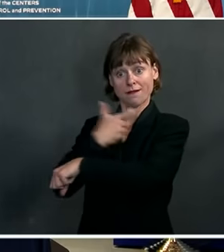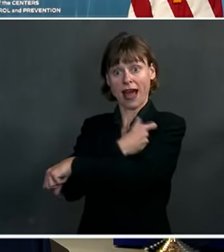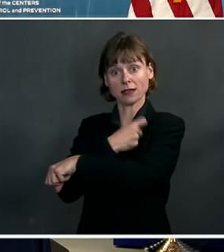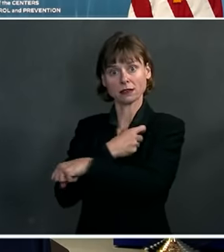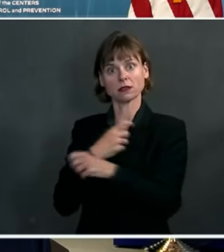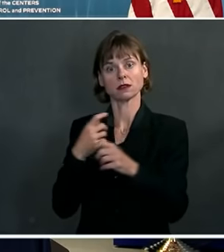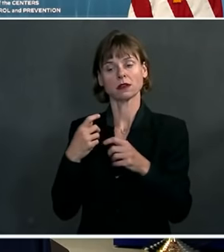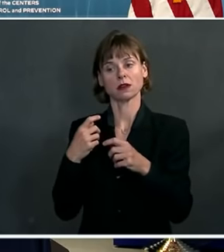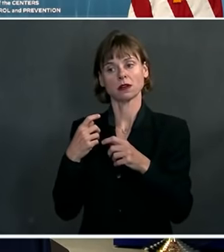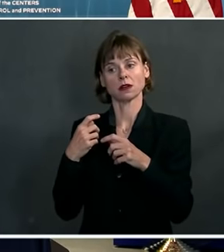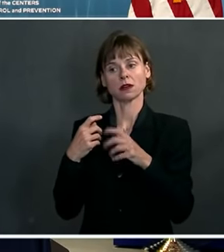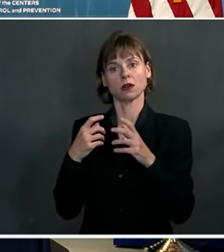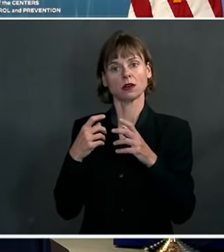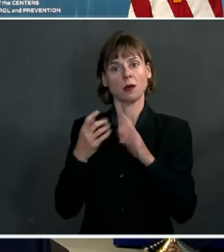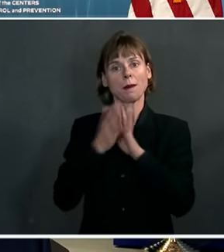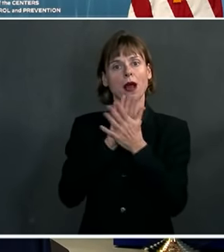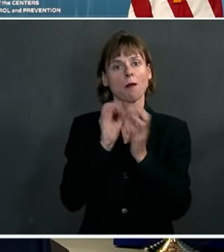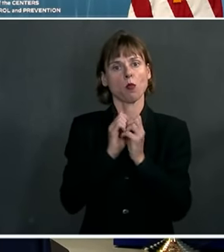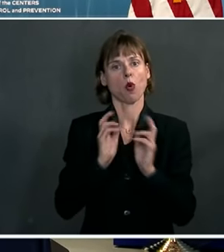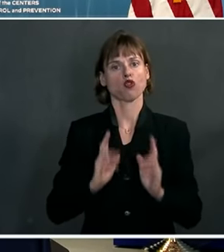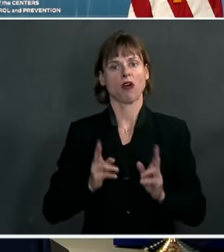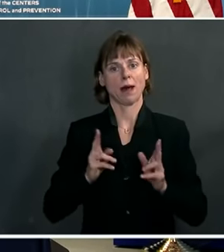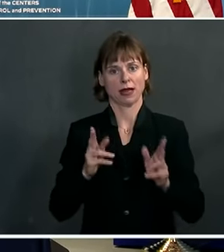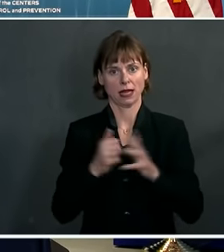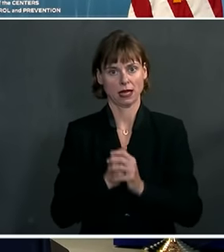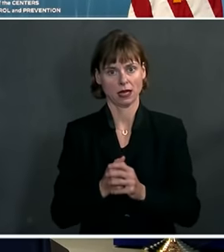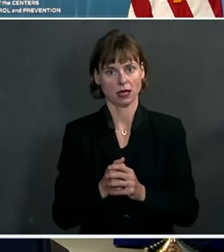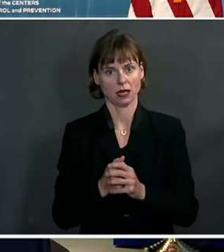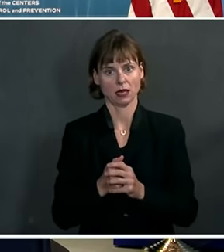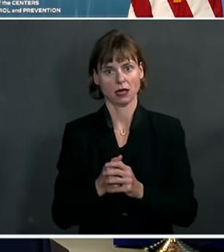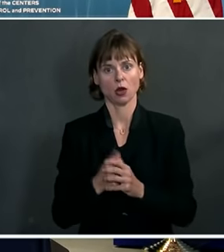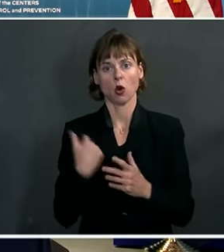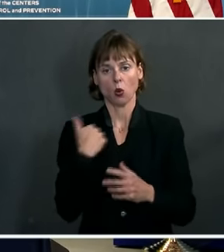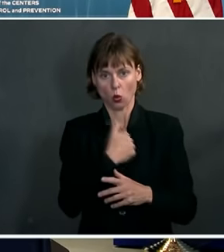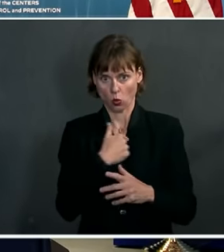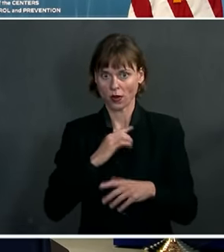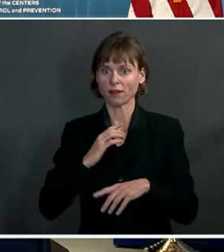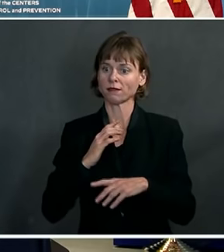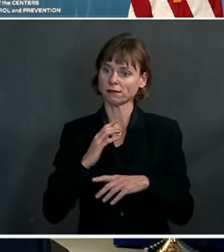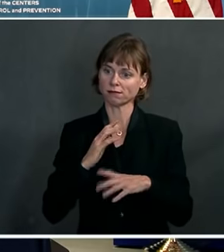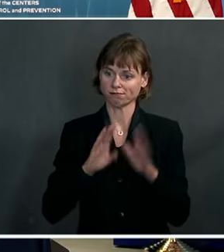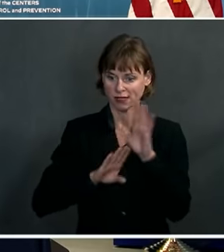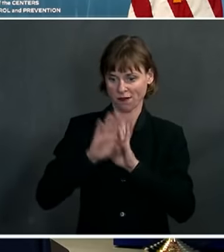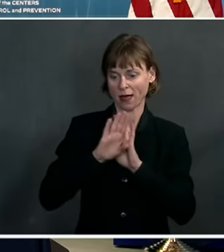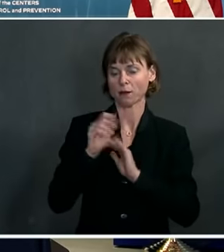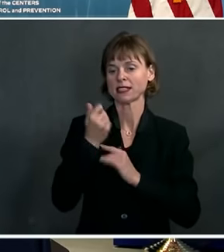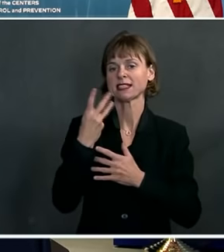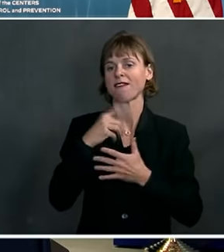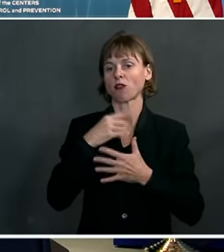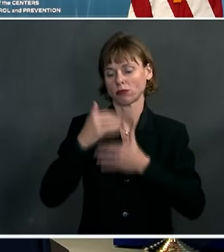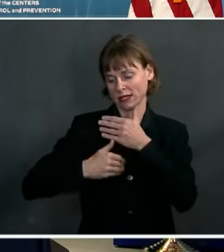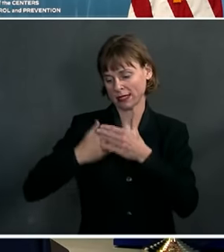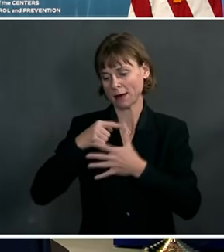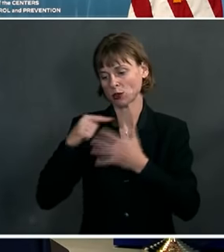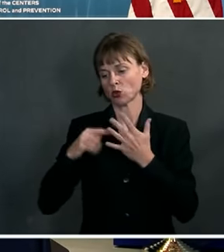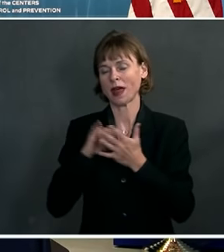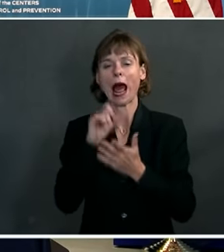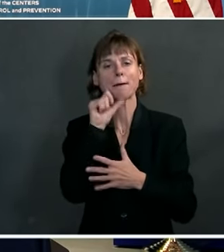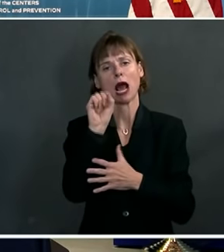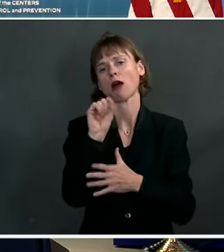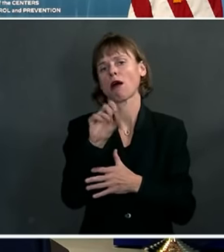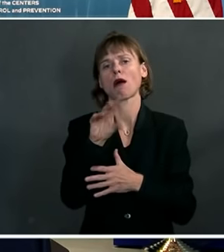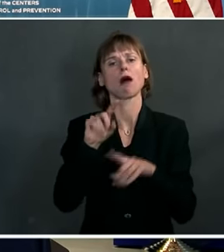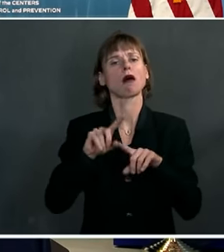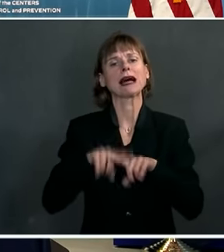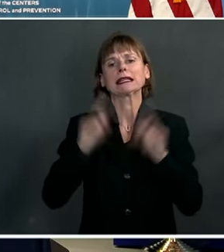vaccinations more rapidly. And we've announced a number of steps to do that. Um, so I'm not going to put out a different number today on what